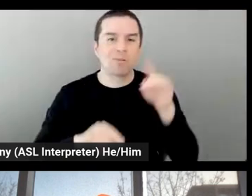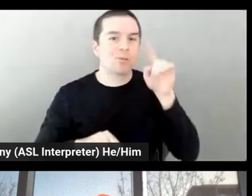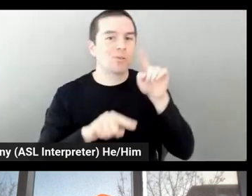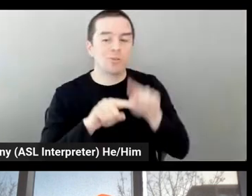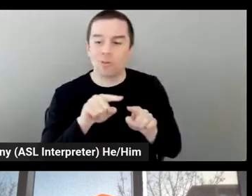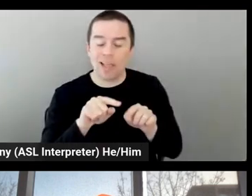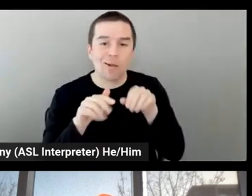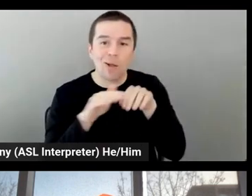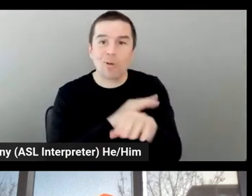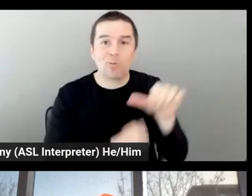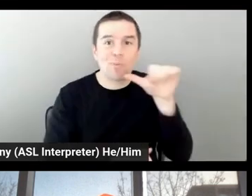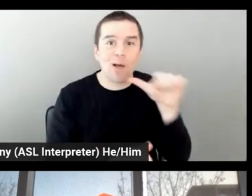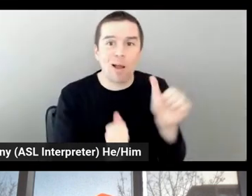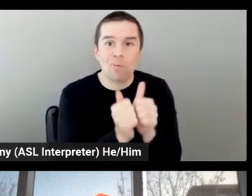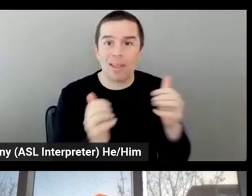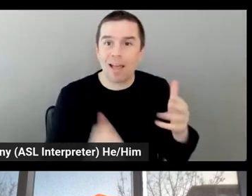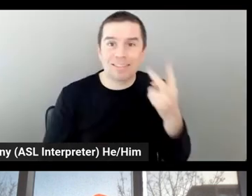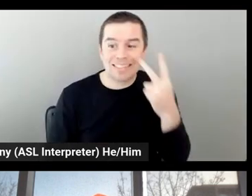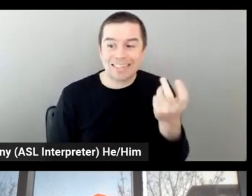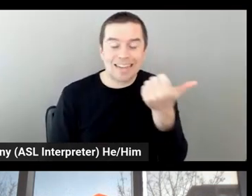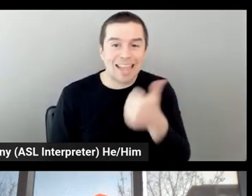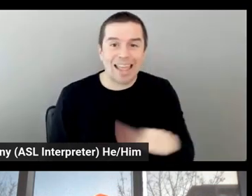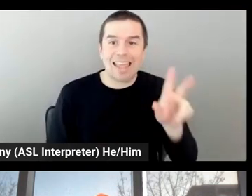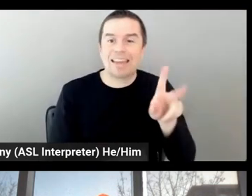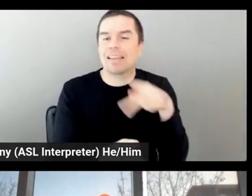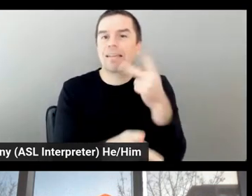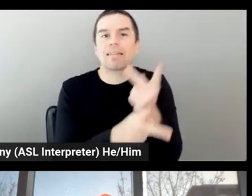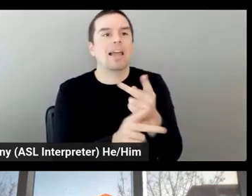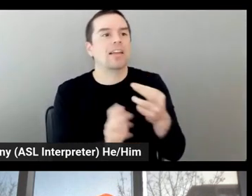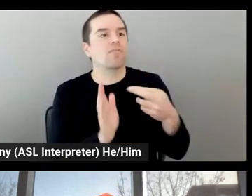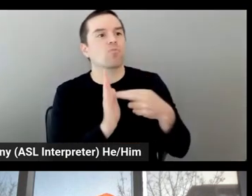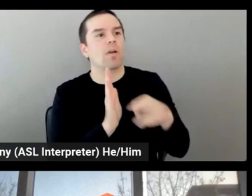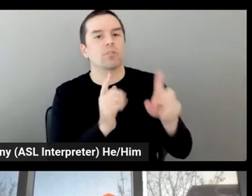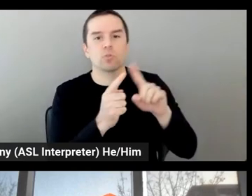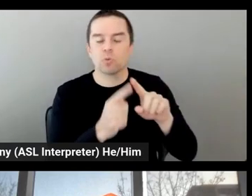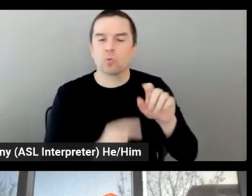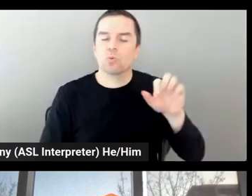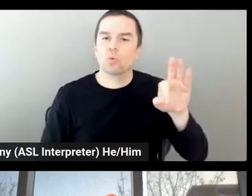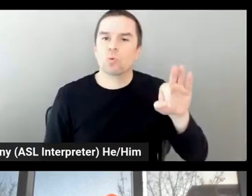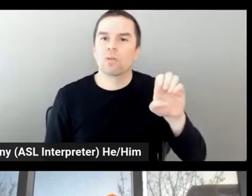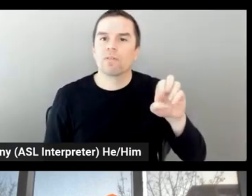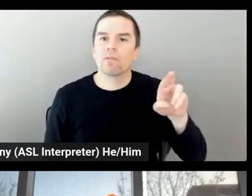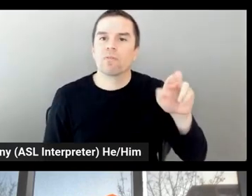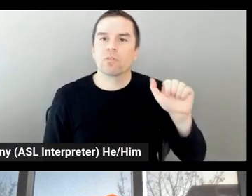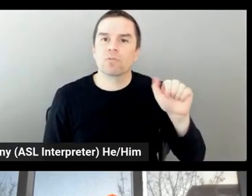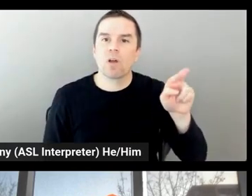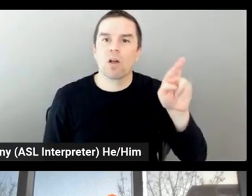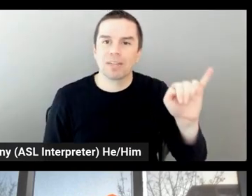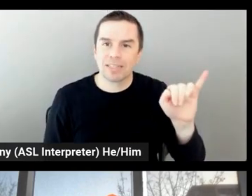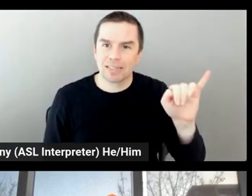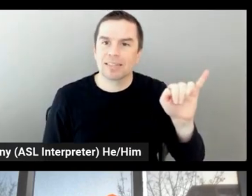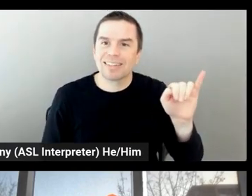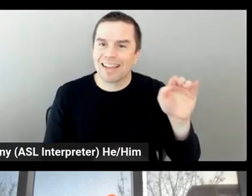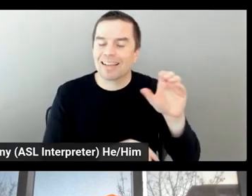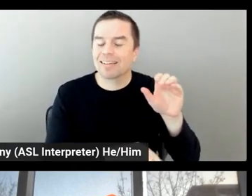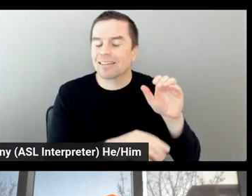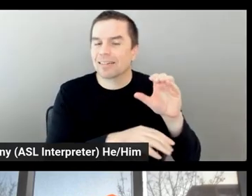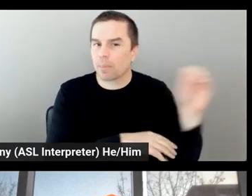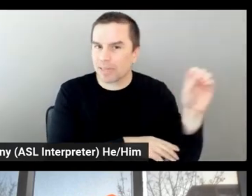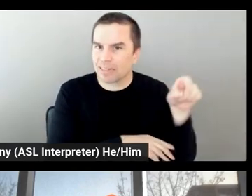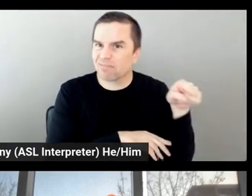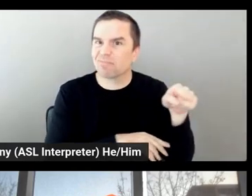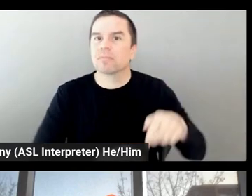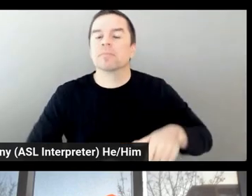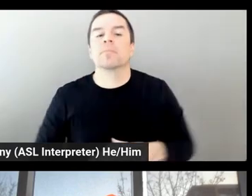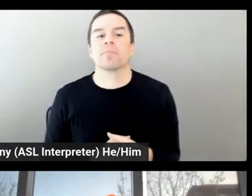the history of this amazing company in that area. You know, I still remember the first time that I arrived to